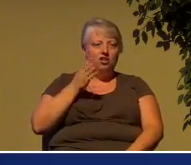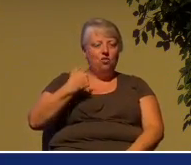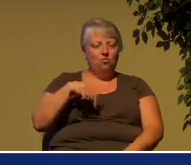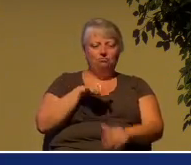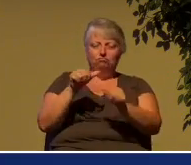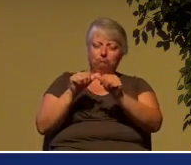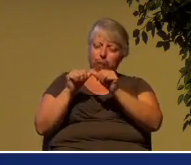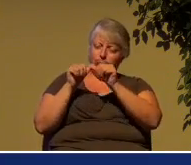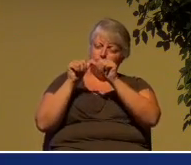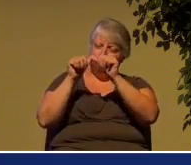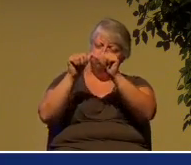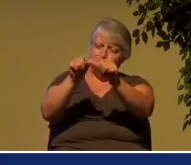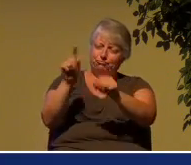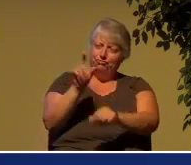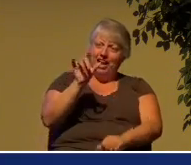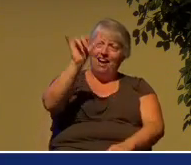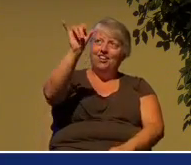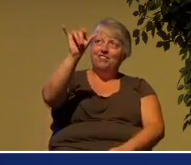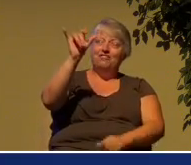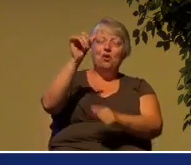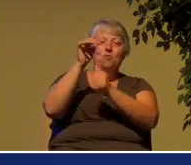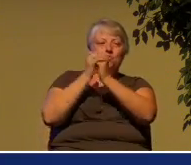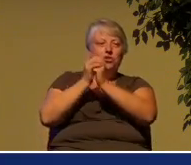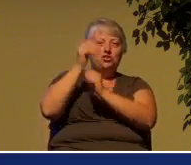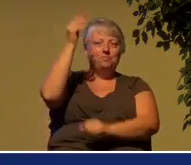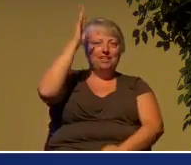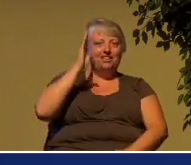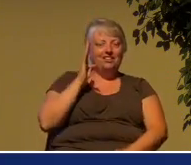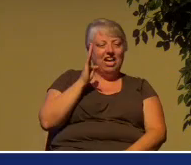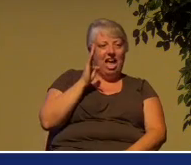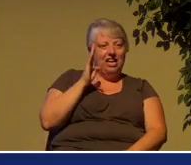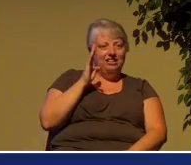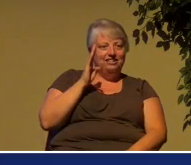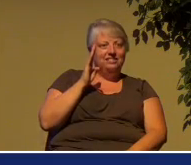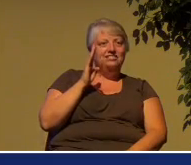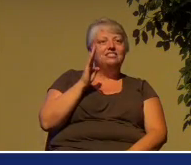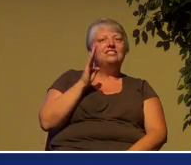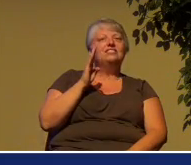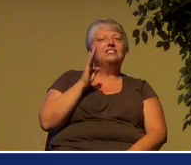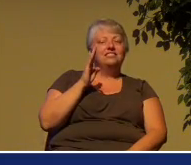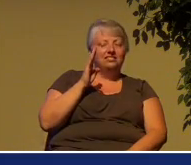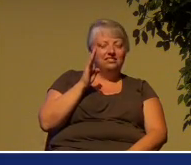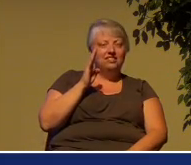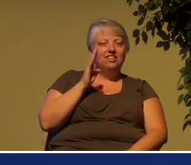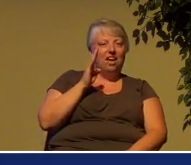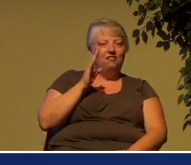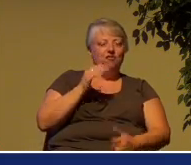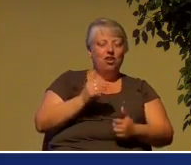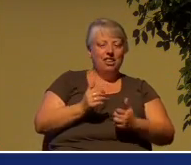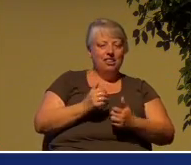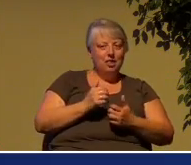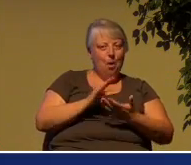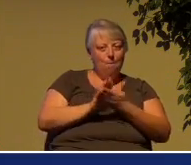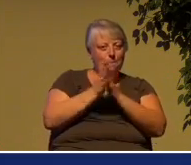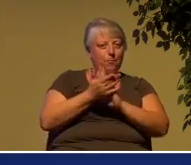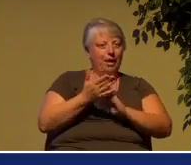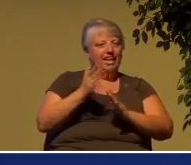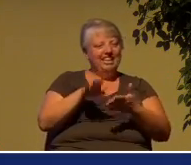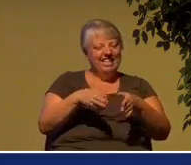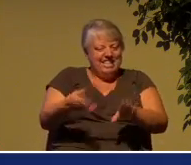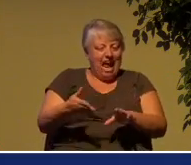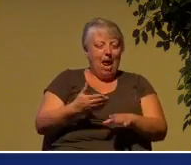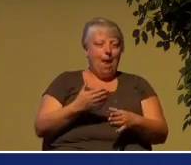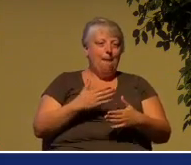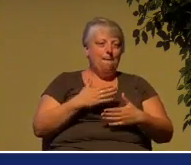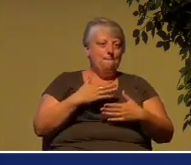incredible redemption, for bringing dead bones to life, literally. Literally, literally you're going to live,